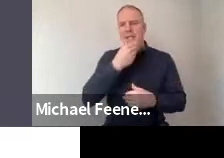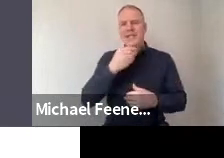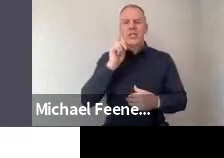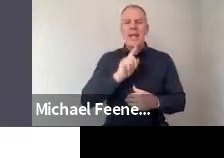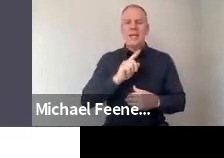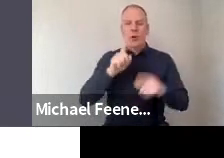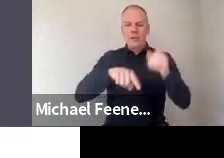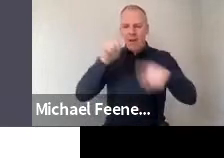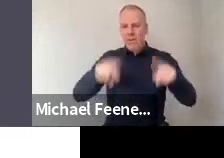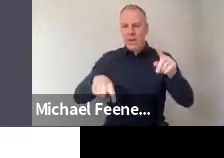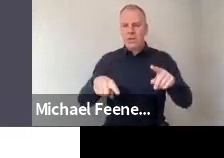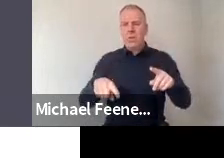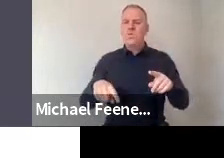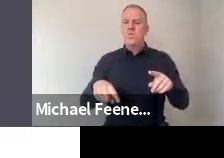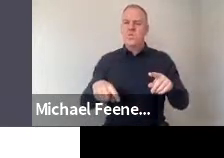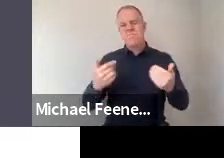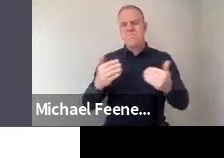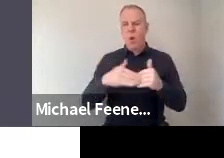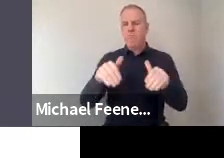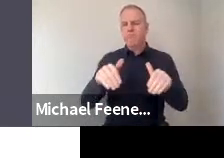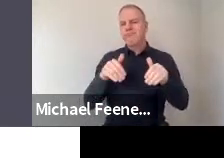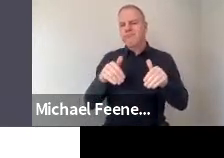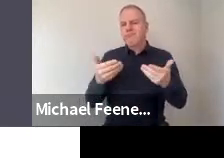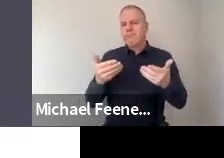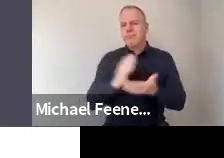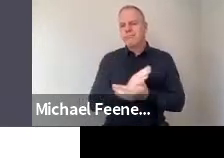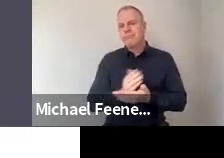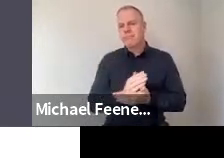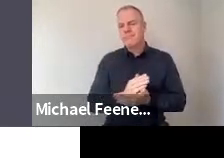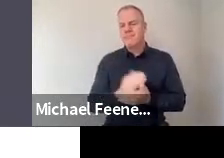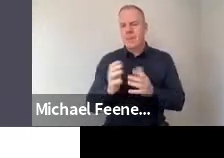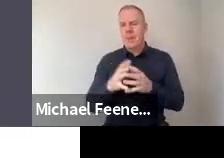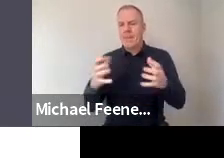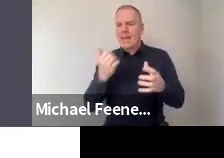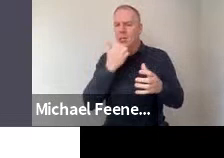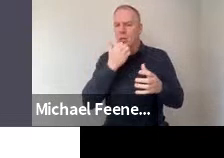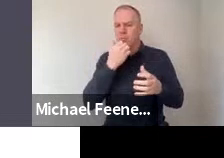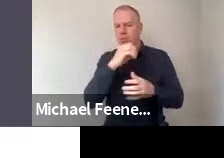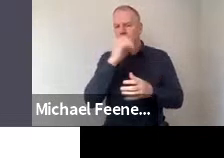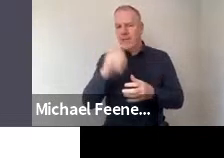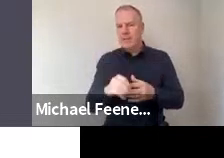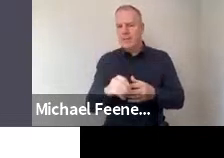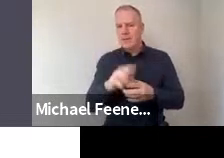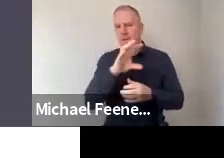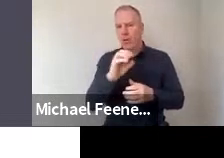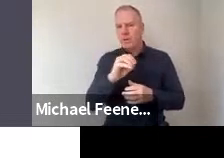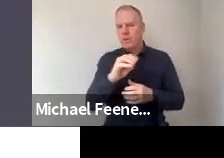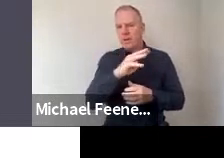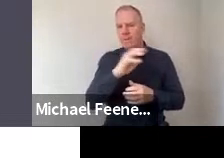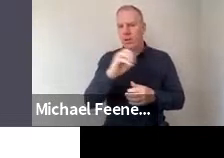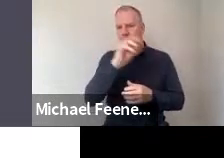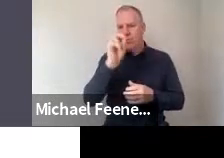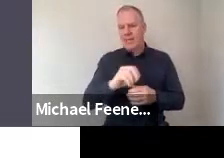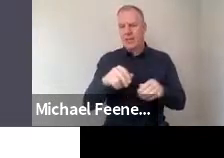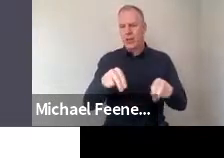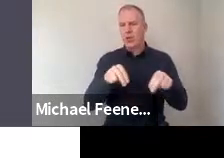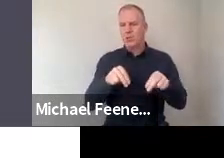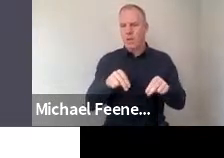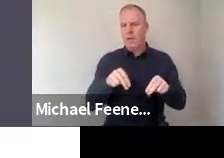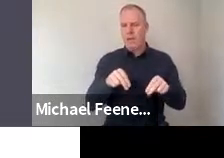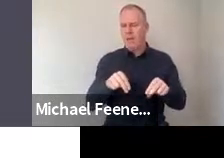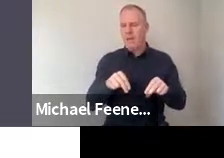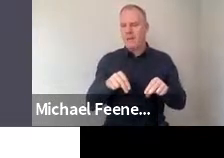science. This got a more ambivalent response with the largest percentage we found in the survey of neutral responses,